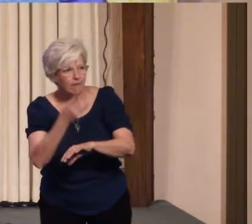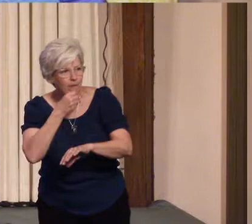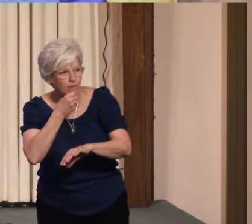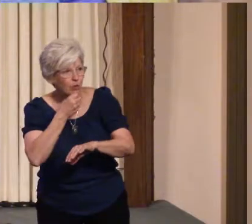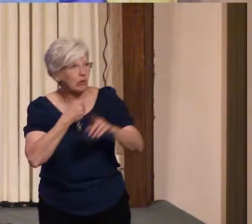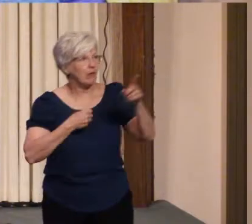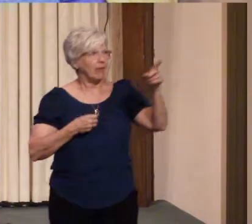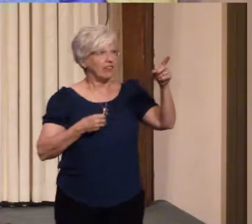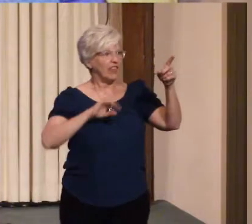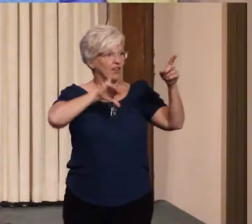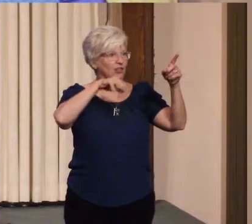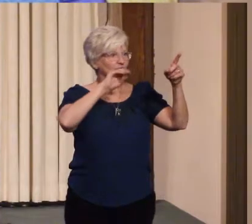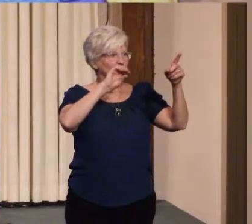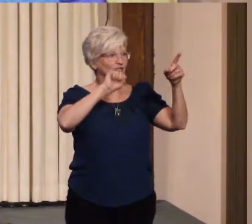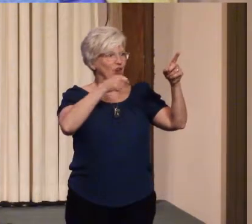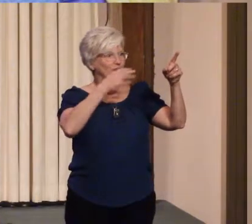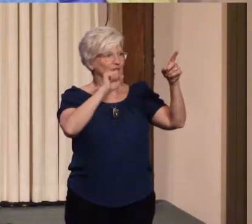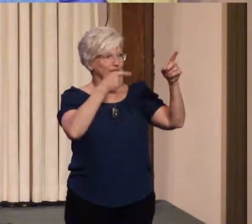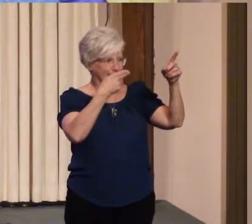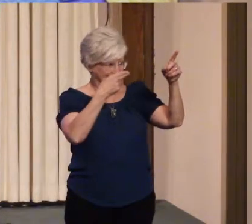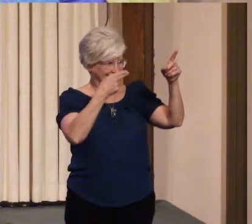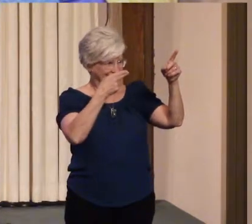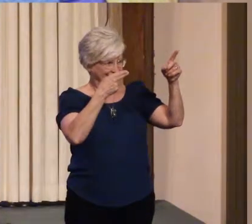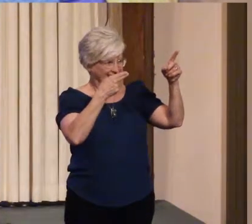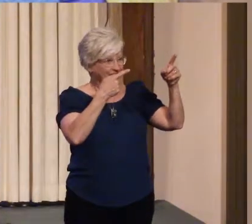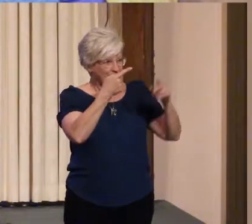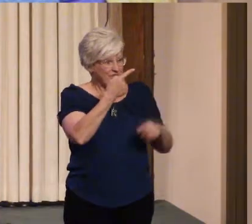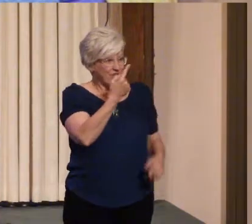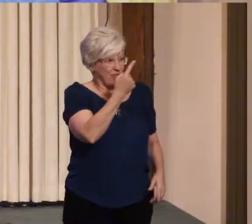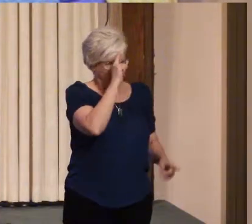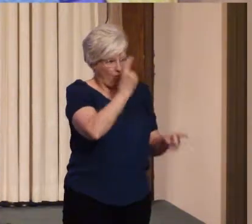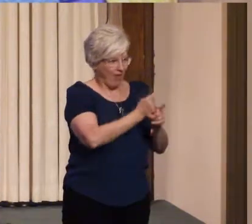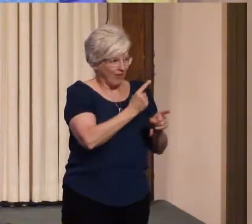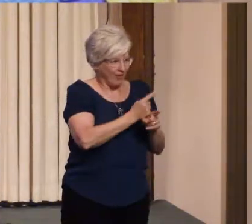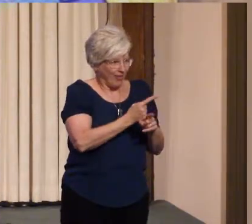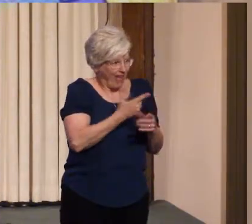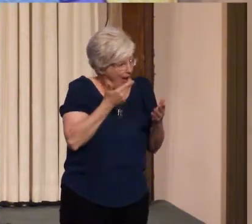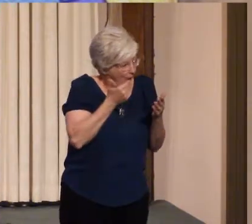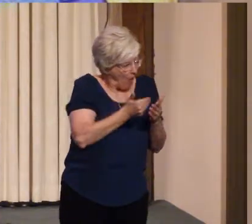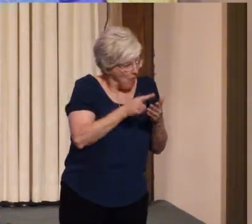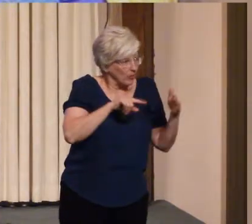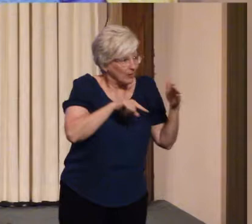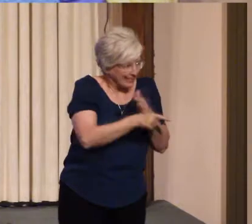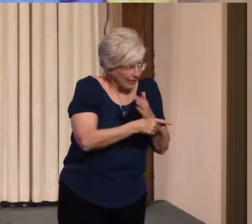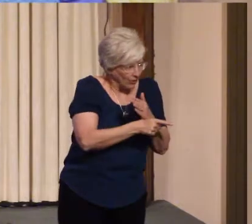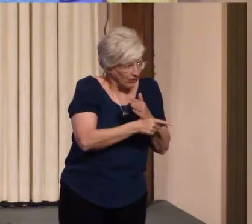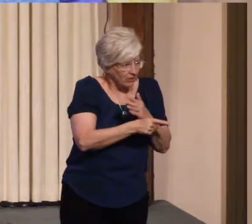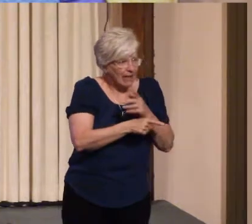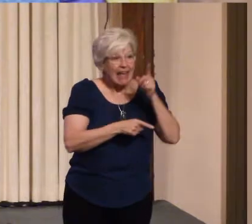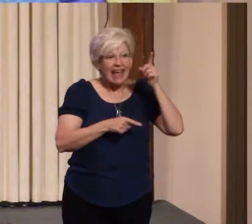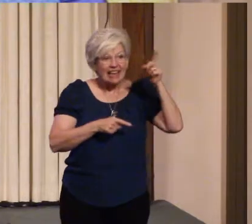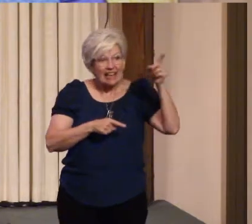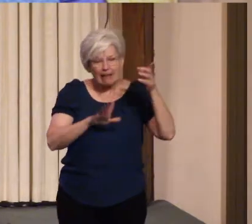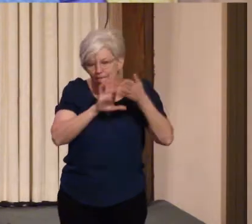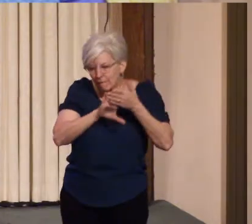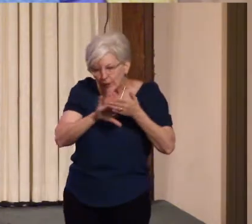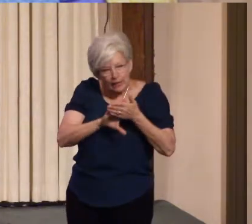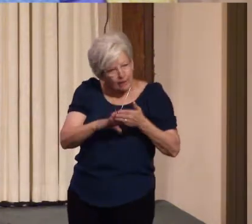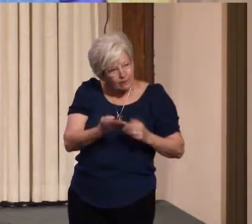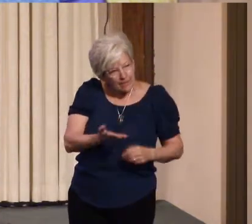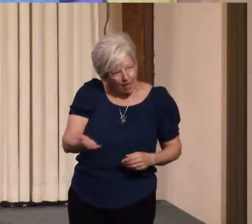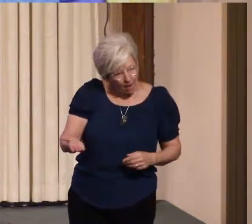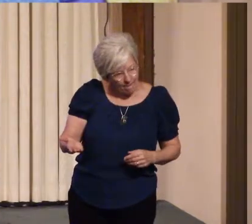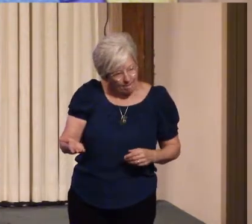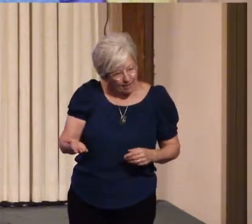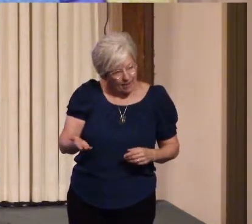the guy they almost killed but sold into slavery and he forgives them by